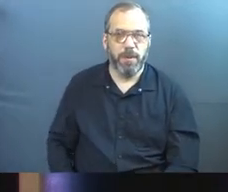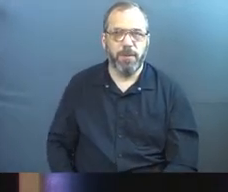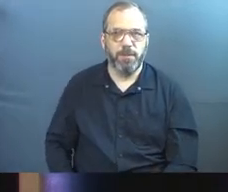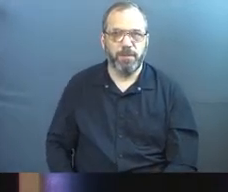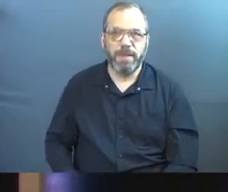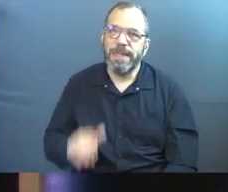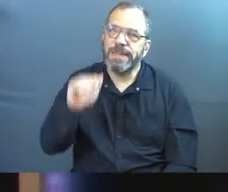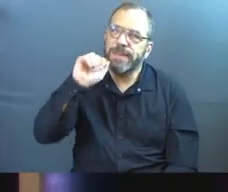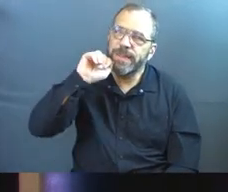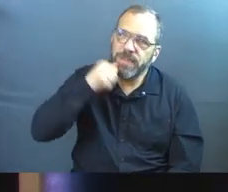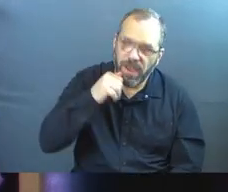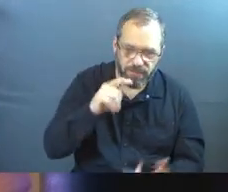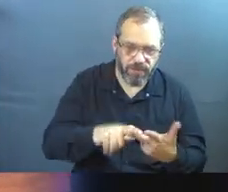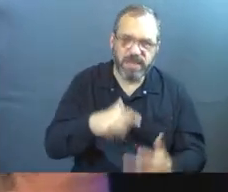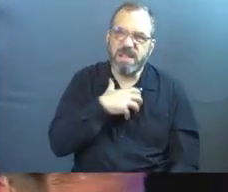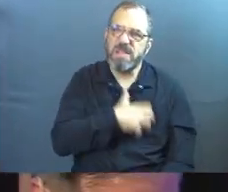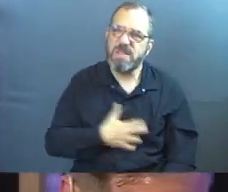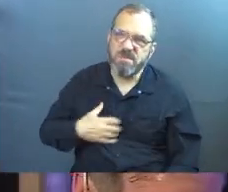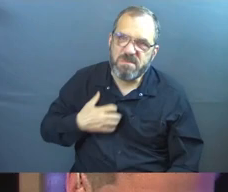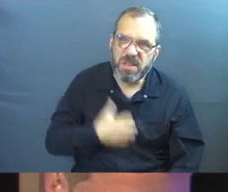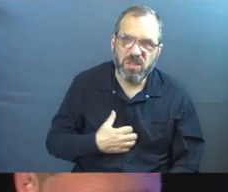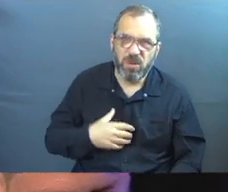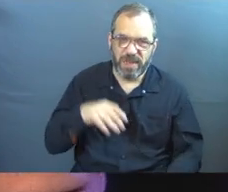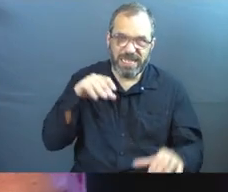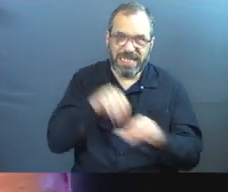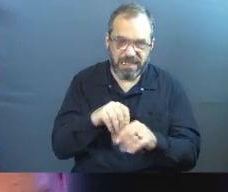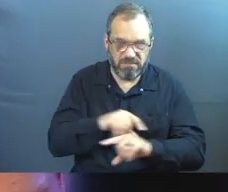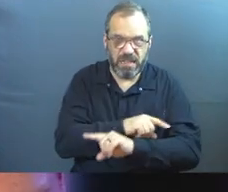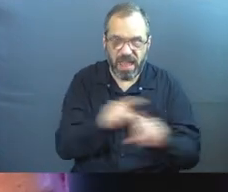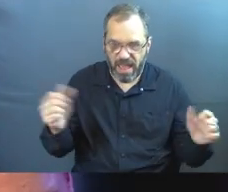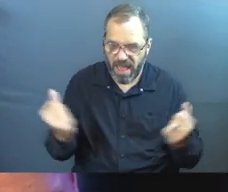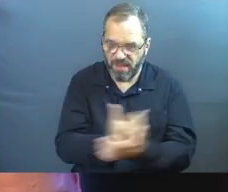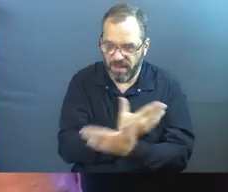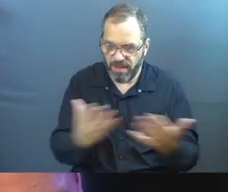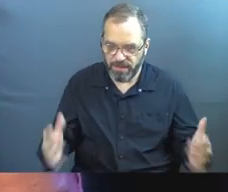The suffering, the misery that is in all of that.